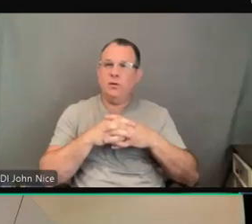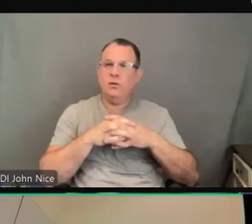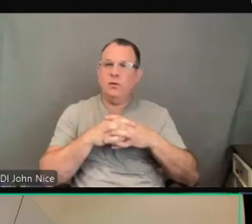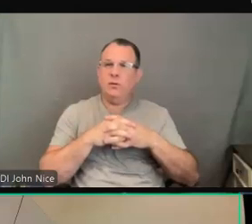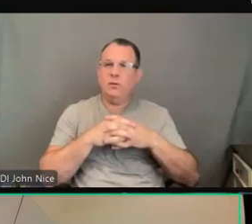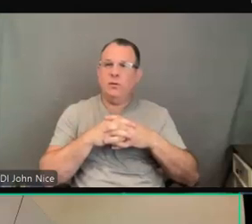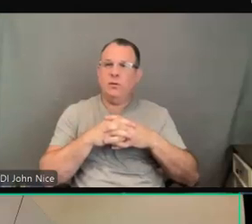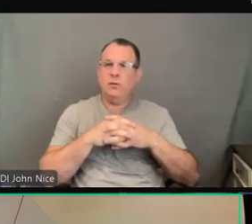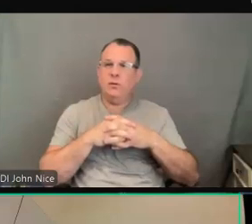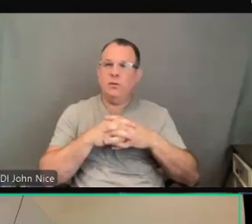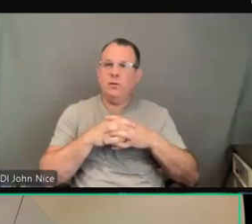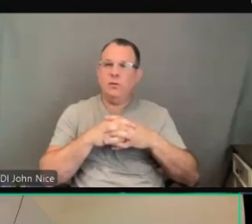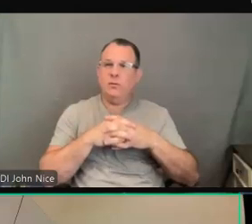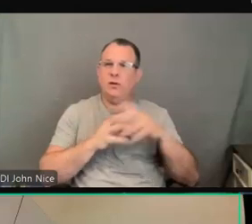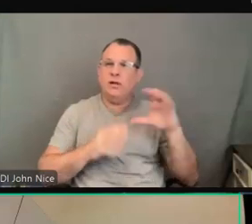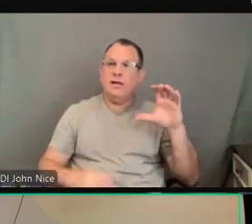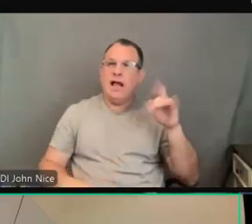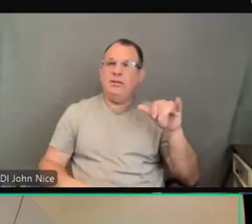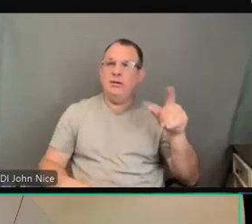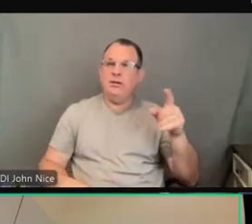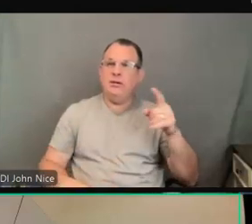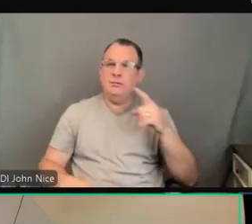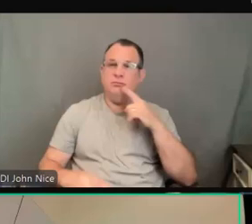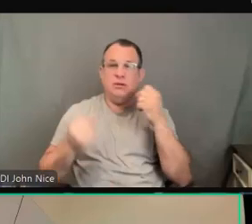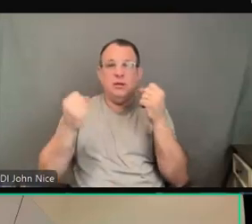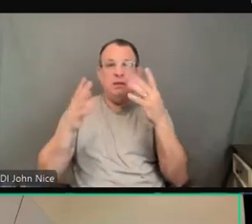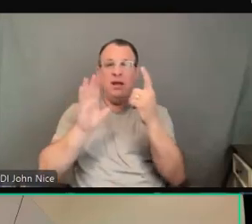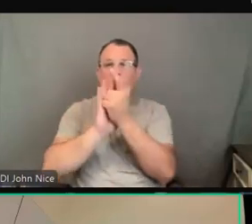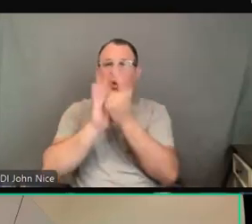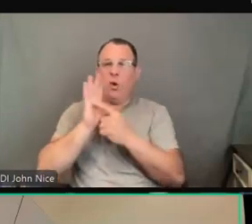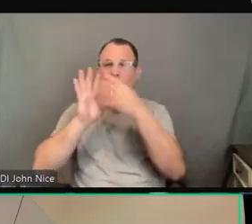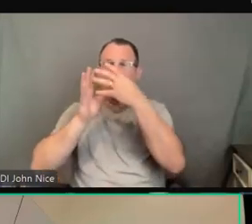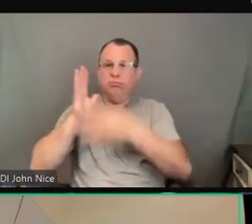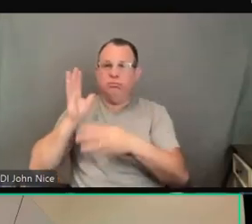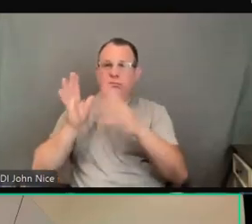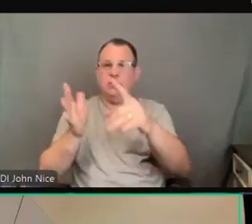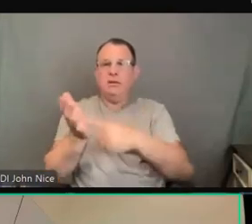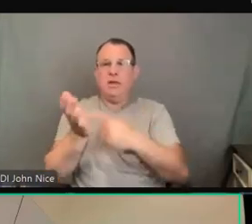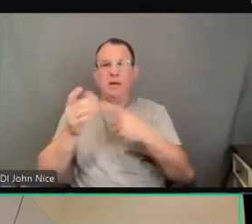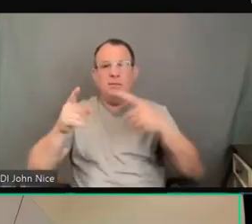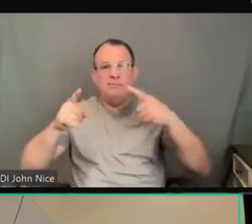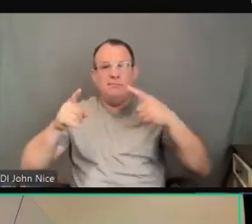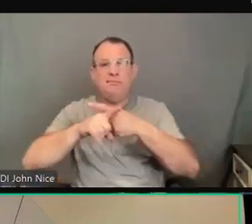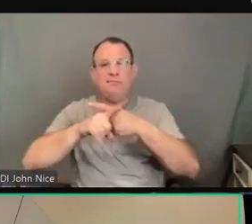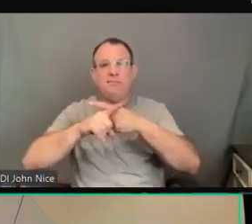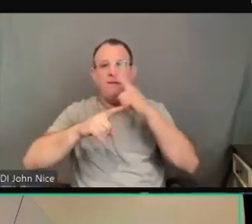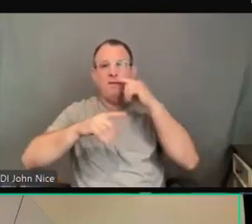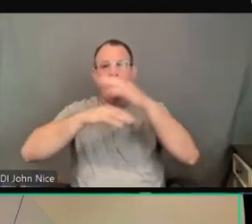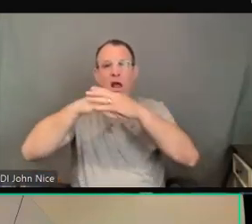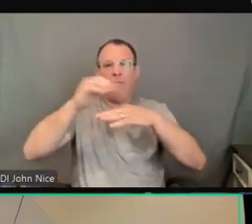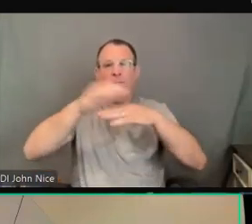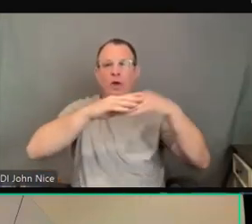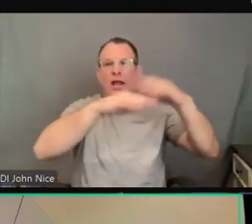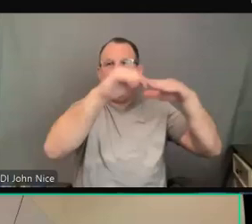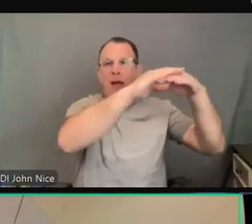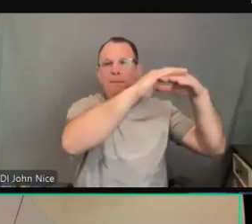You're right. There are many laws that sometimes seem to conflict or overlap. So keep